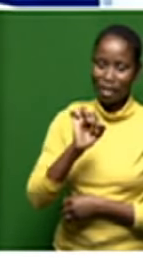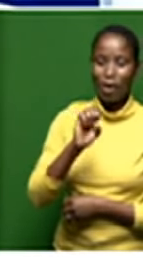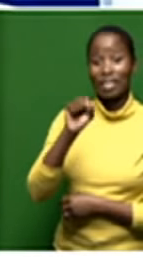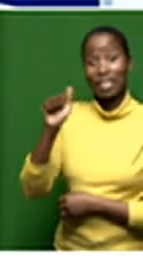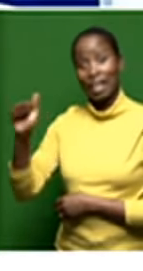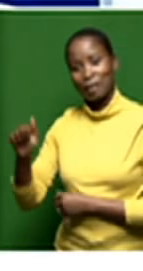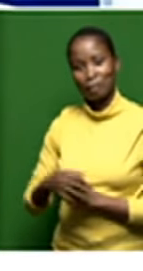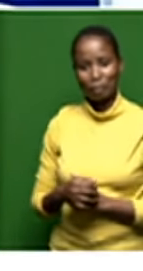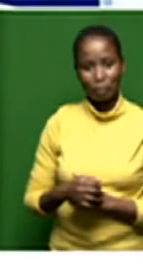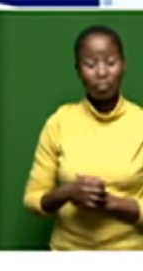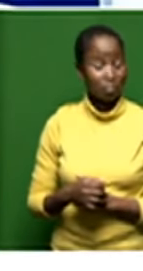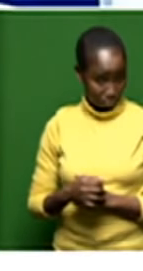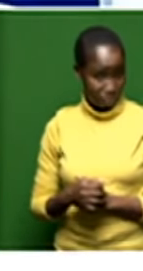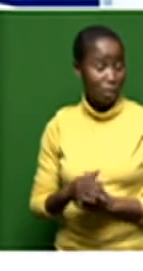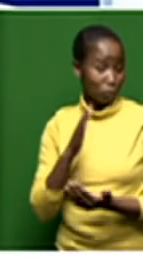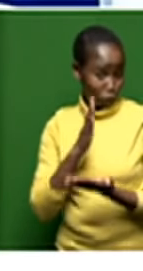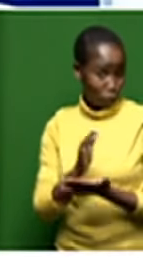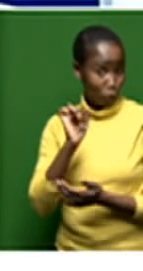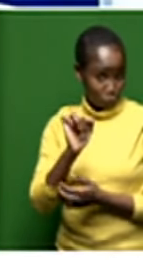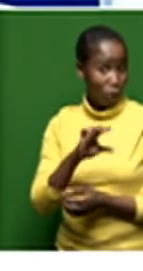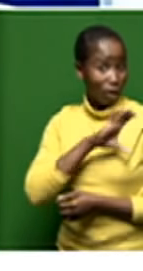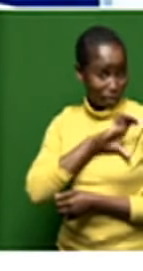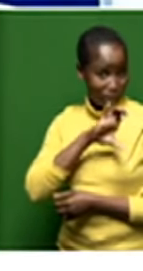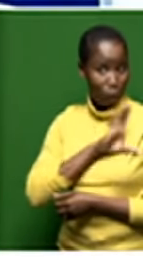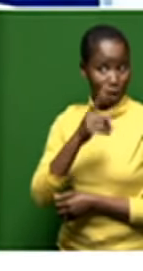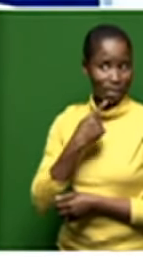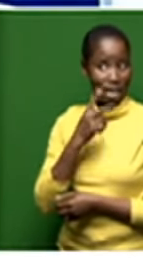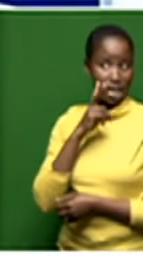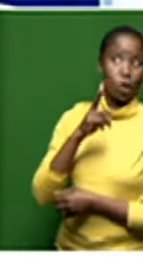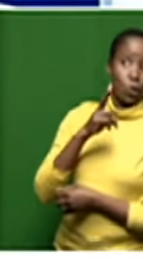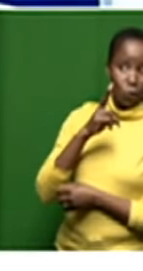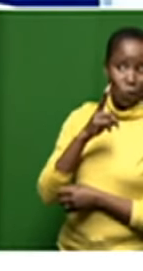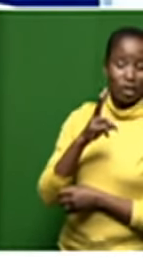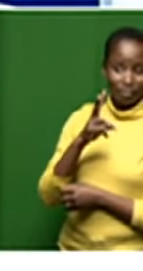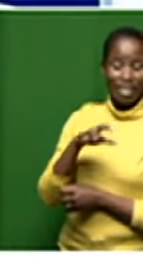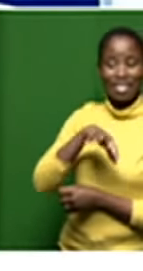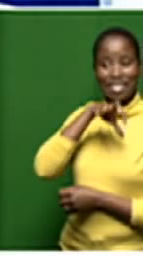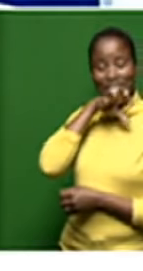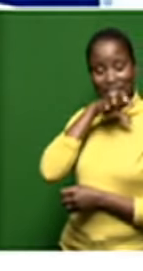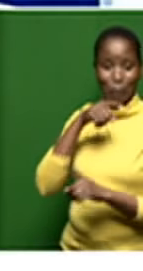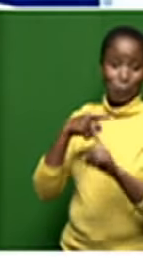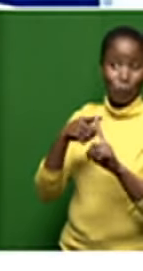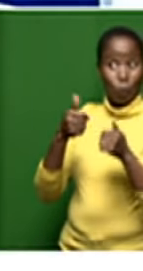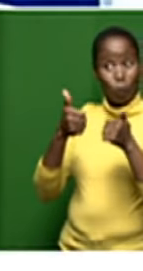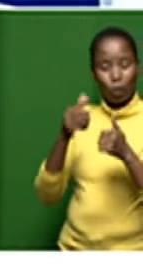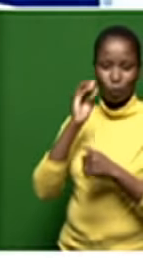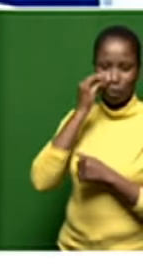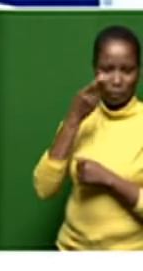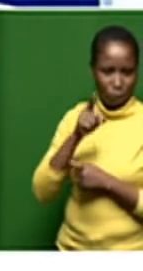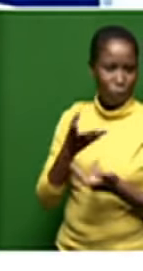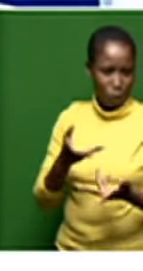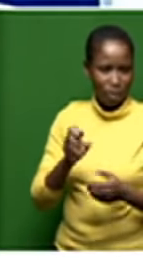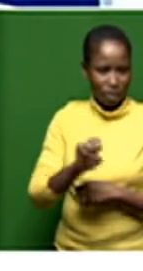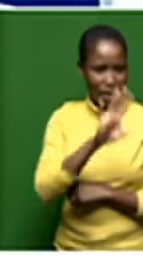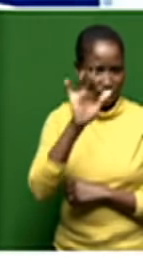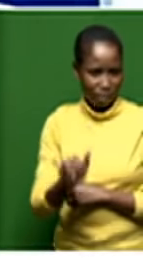and i think your loyal customers will think yay this is a positive move a positive news for the south african public